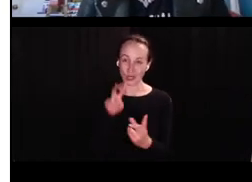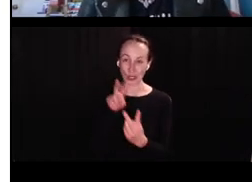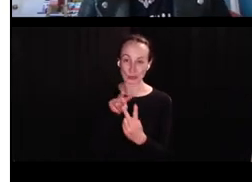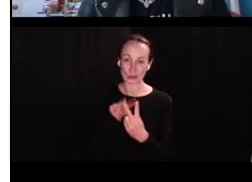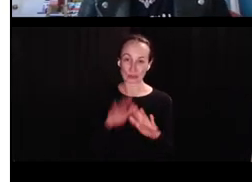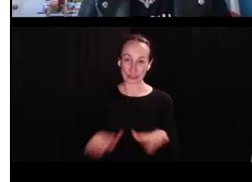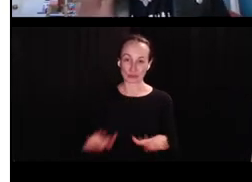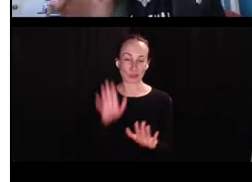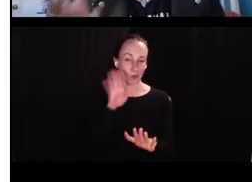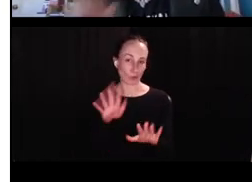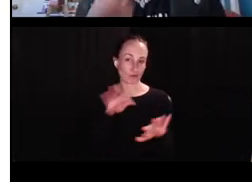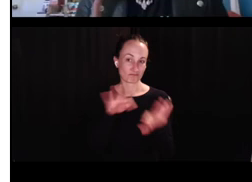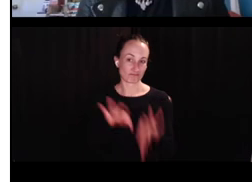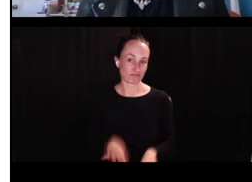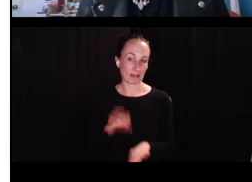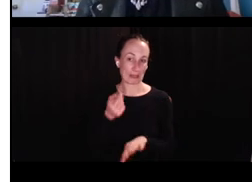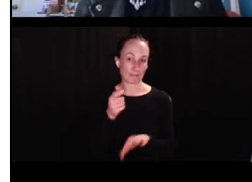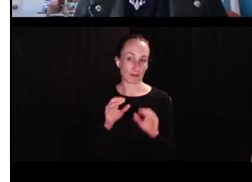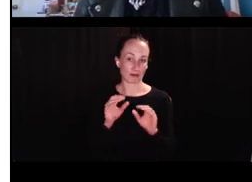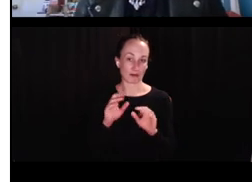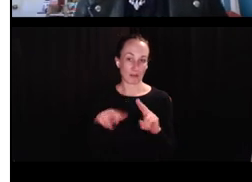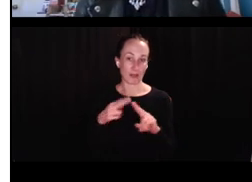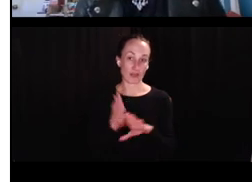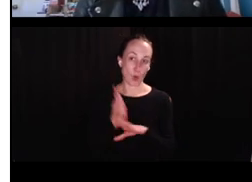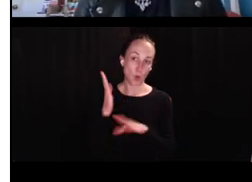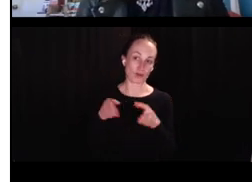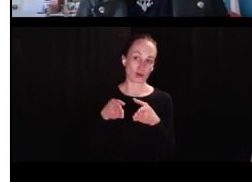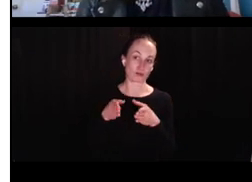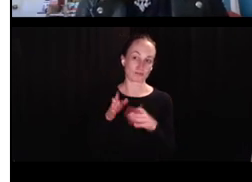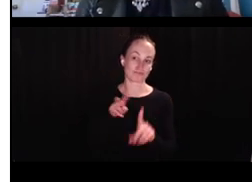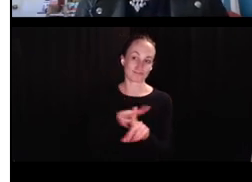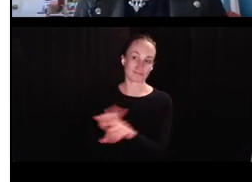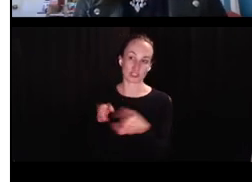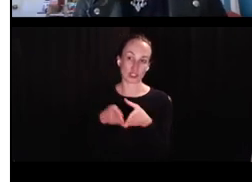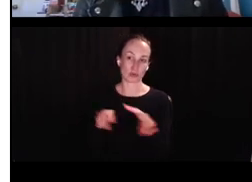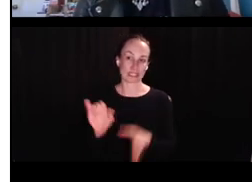Again, I know that these are two children, so we'll get to a little bit of a, some generalization here too.